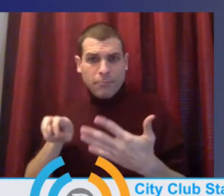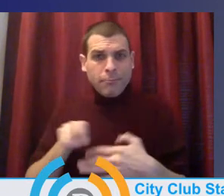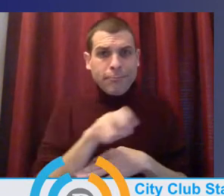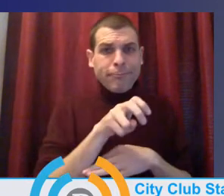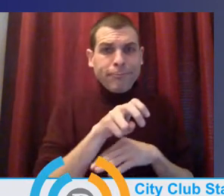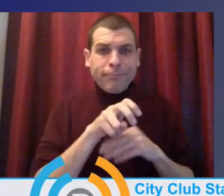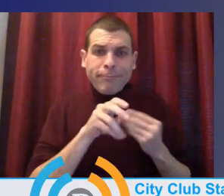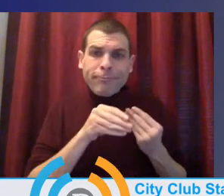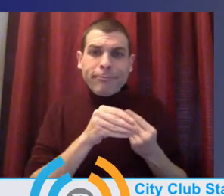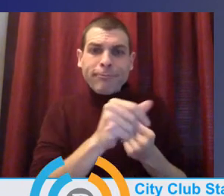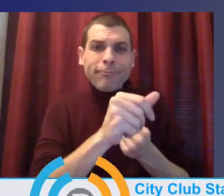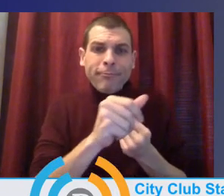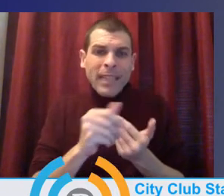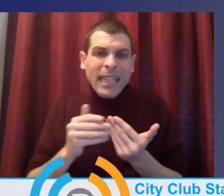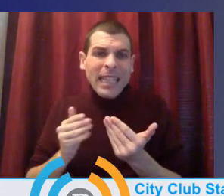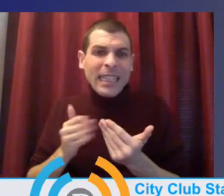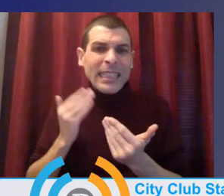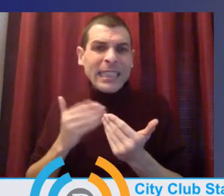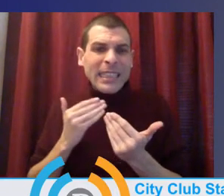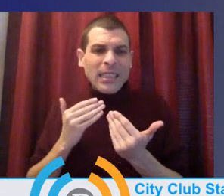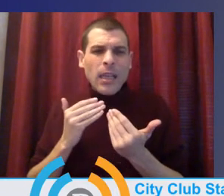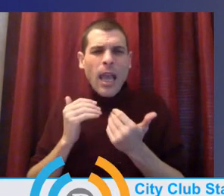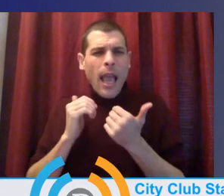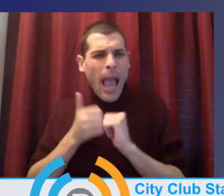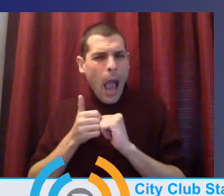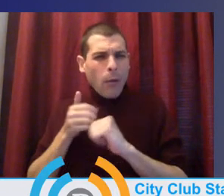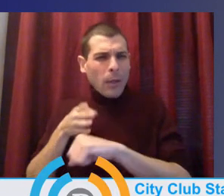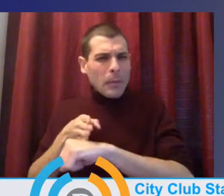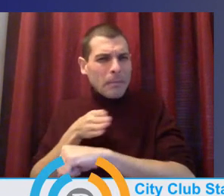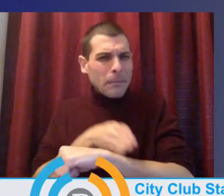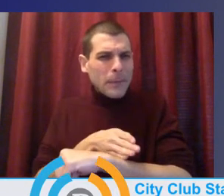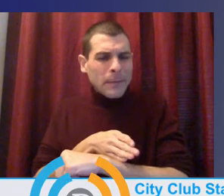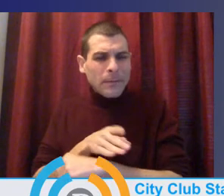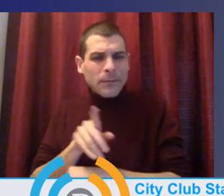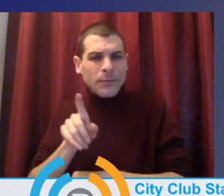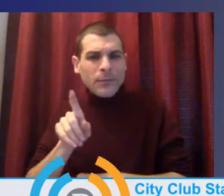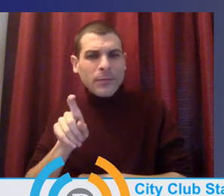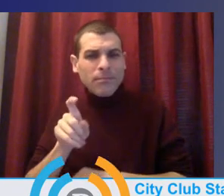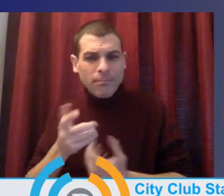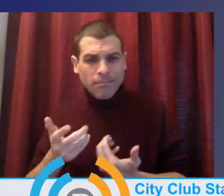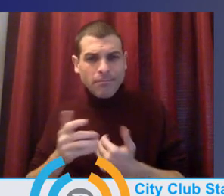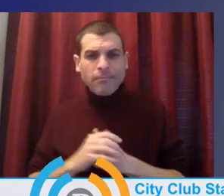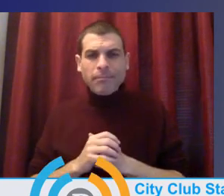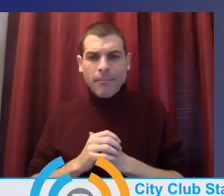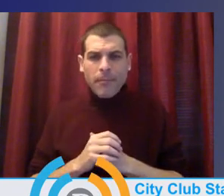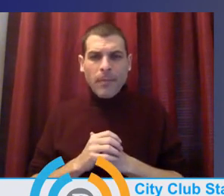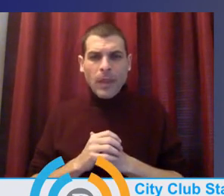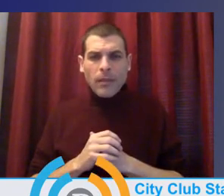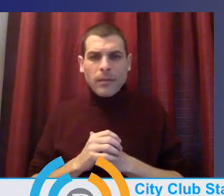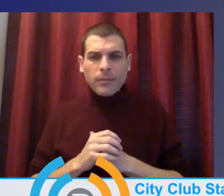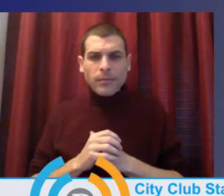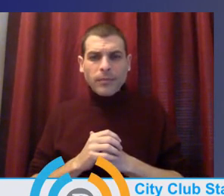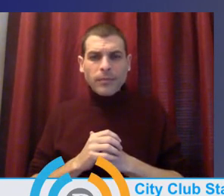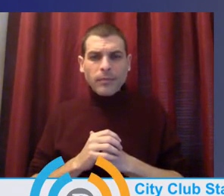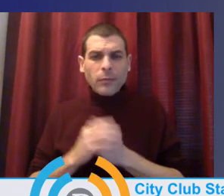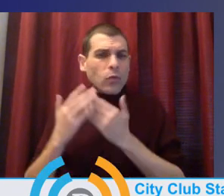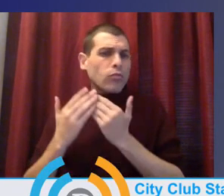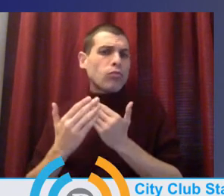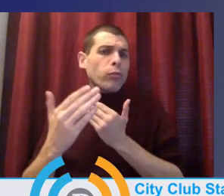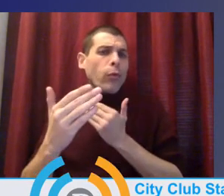kindergarten ready to learn and what that partnership could look like between a K-12 system and the early childhood system as we move forward.